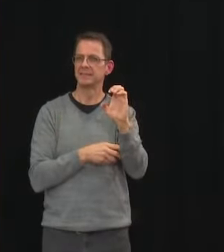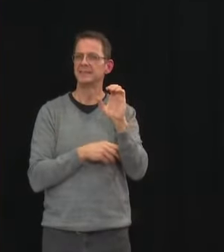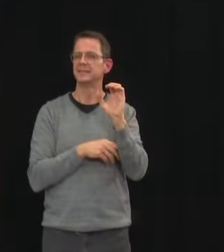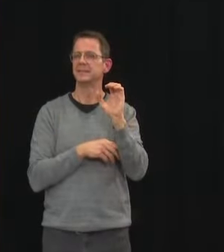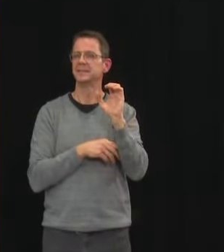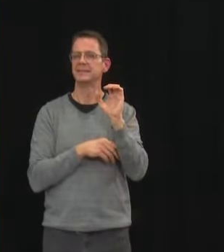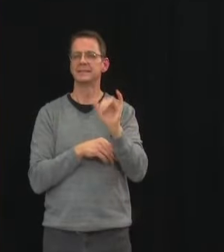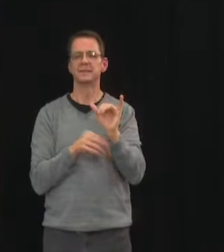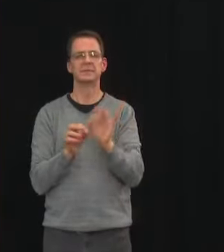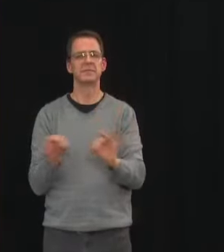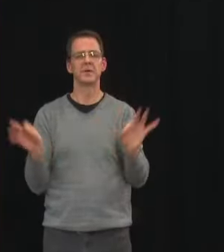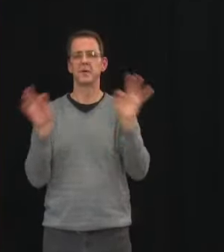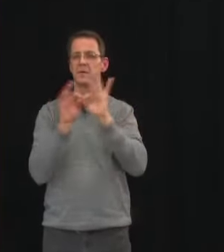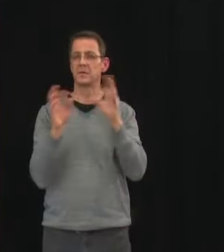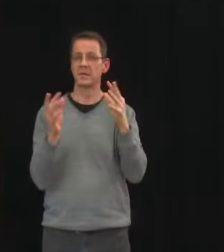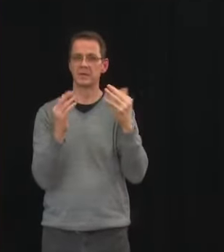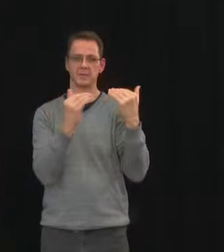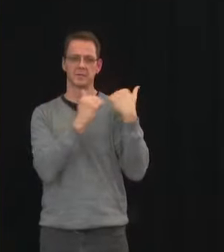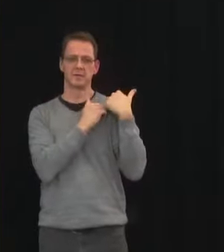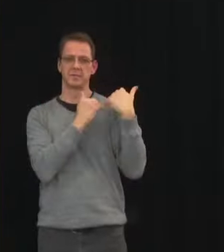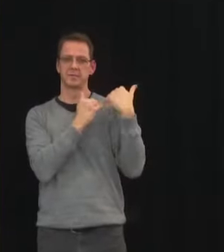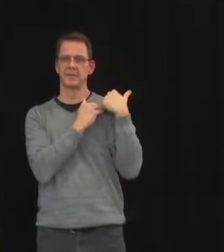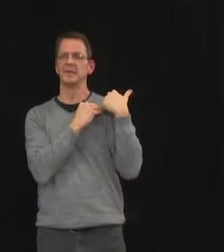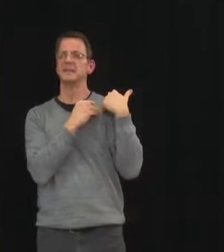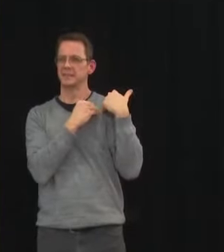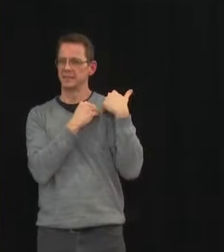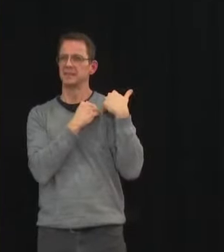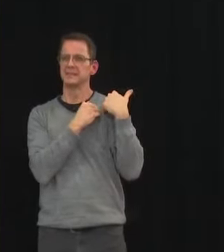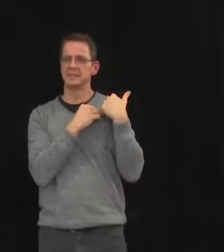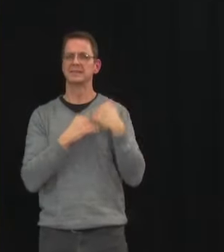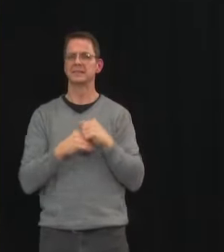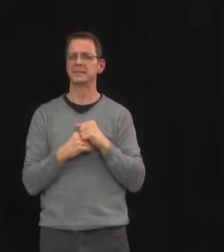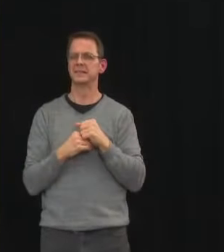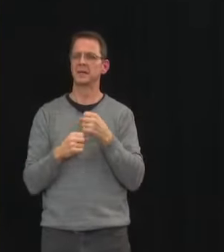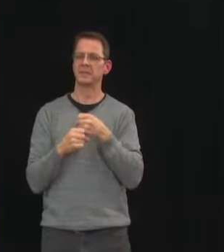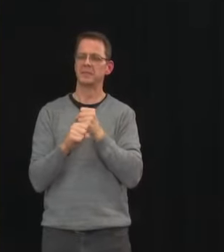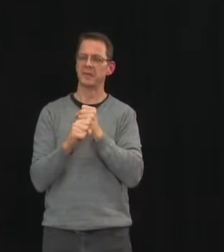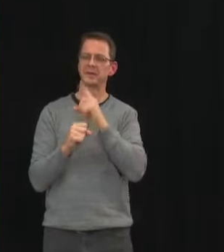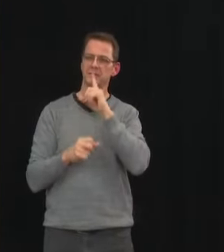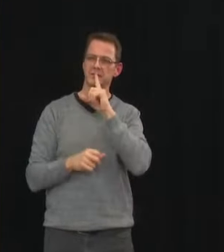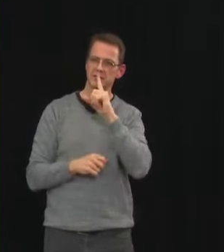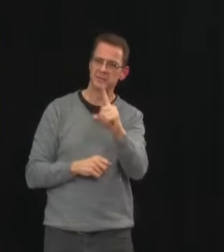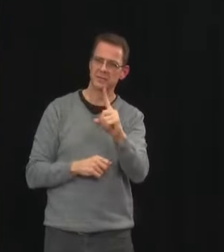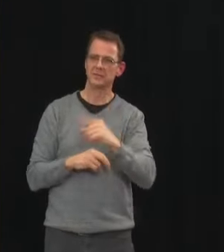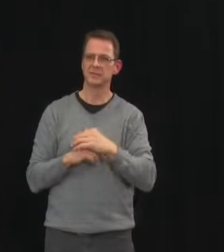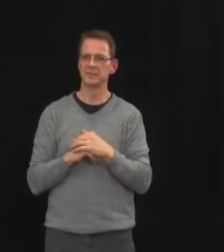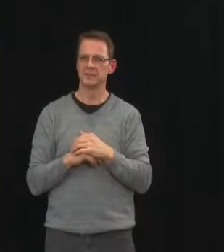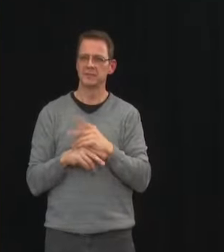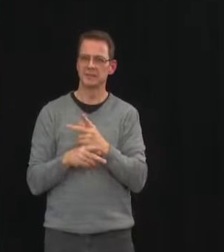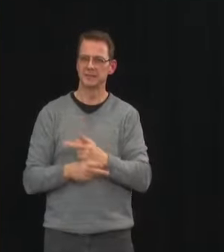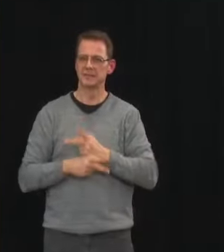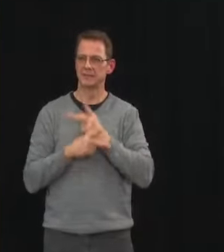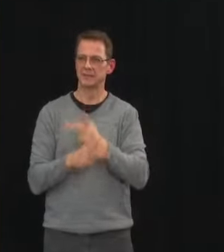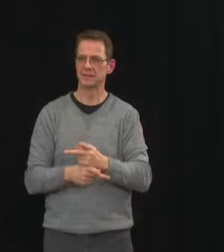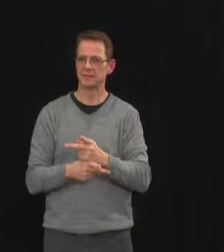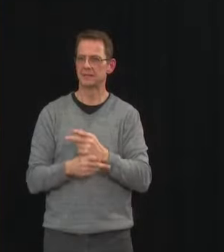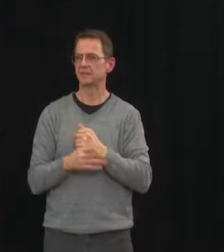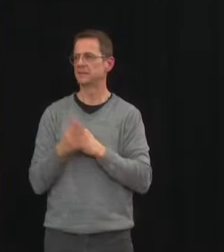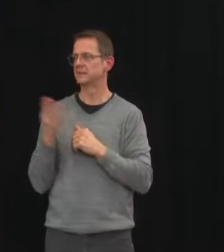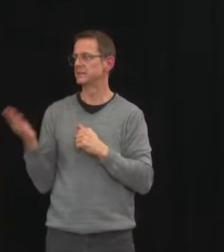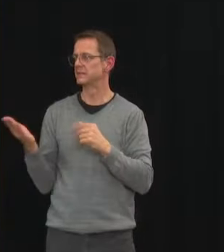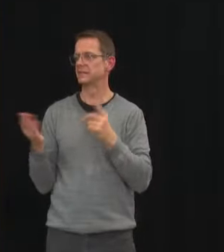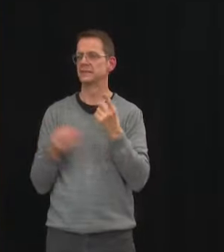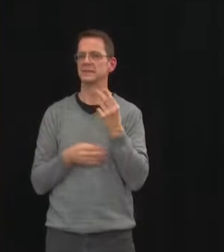at the the leading indicators and dr hinshaw for the rest of the question sure so uh what i would say